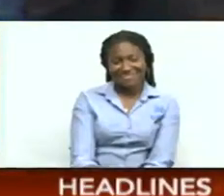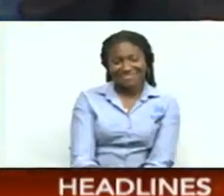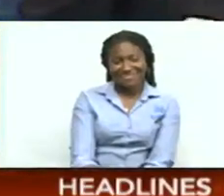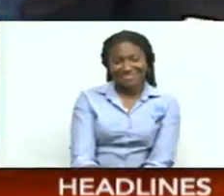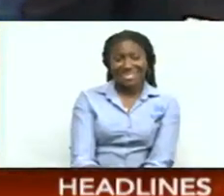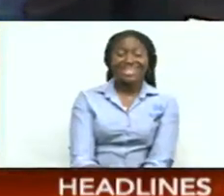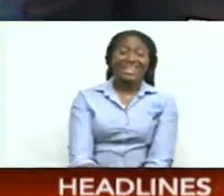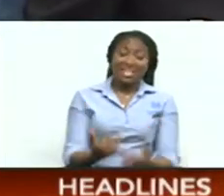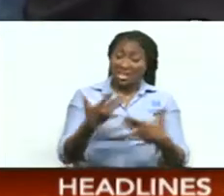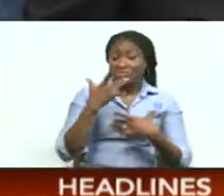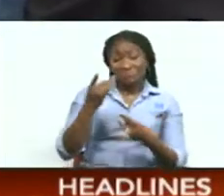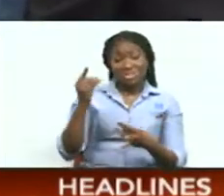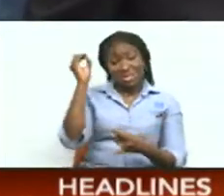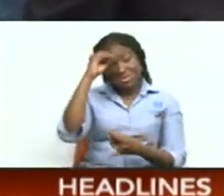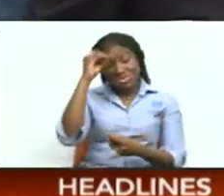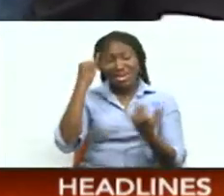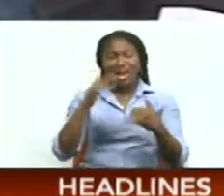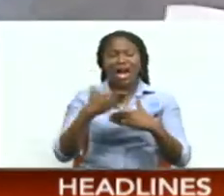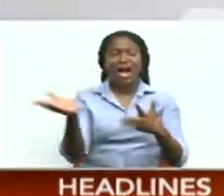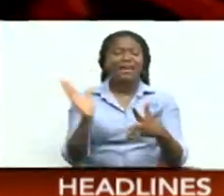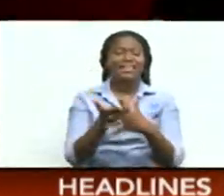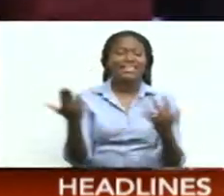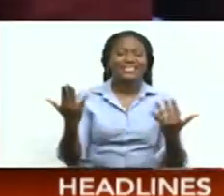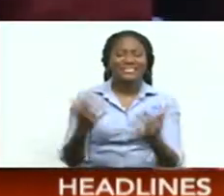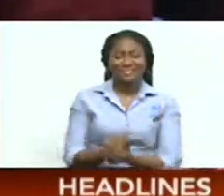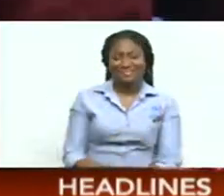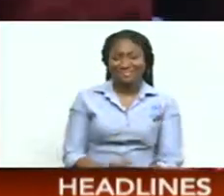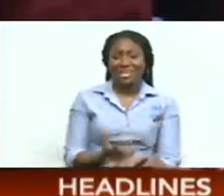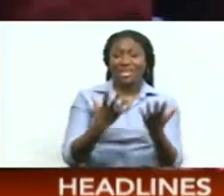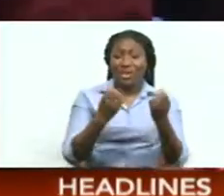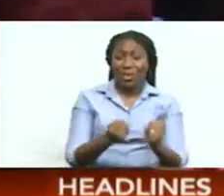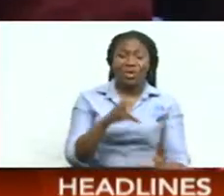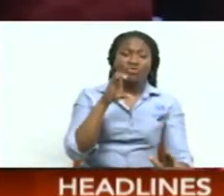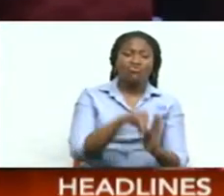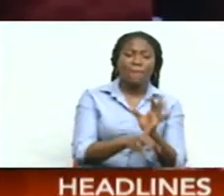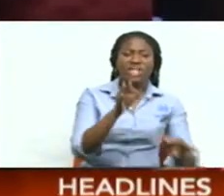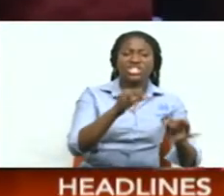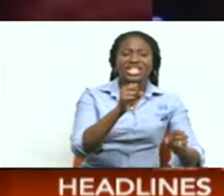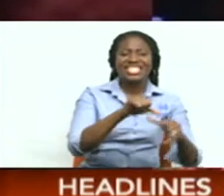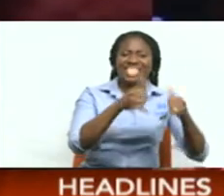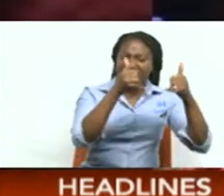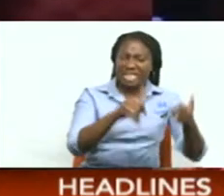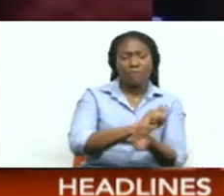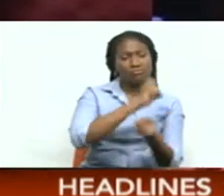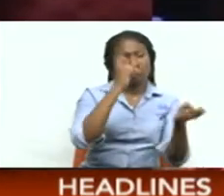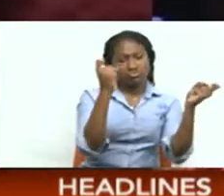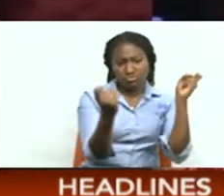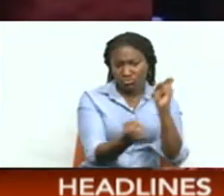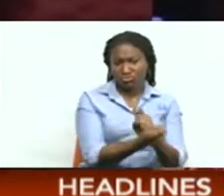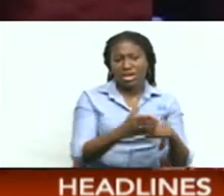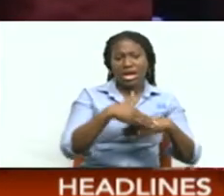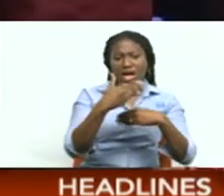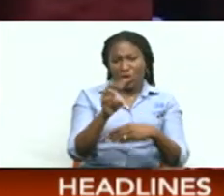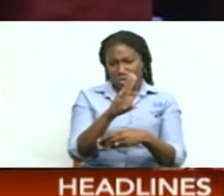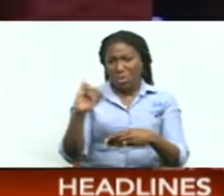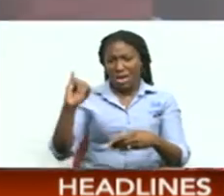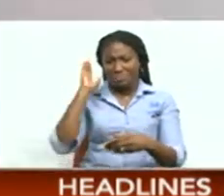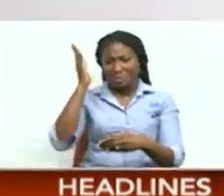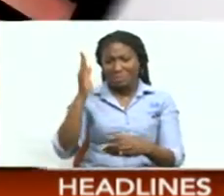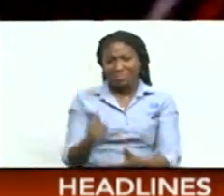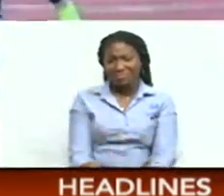Some interesting views there. Let's tell you what's still to come in the news tonight. Calls for criminal justice system to be reformed coming out of UE's crime symposium.